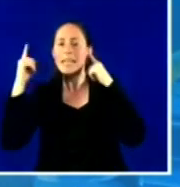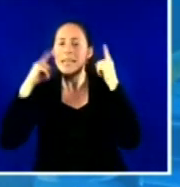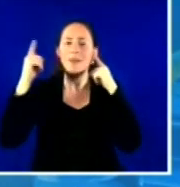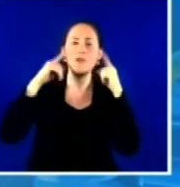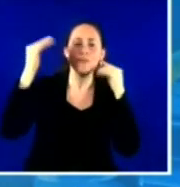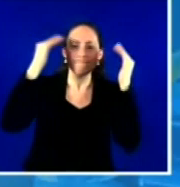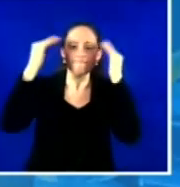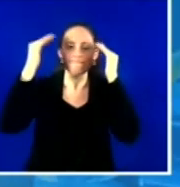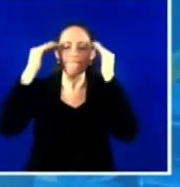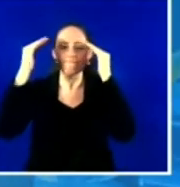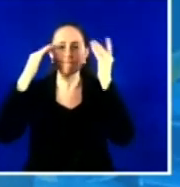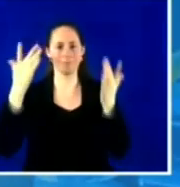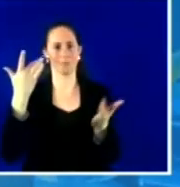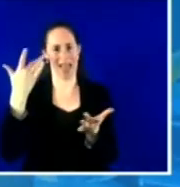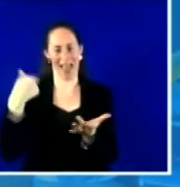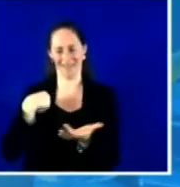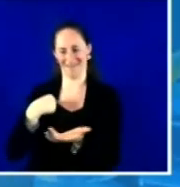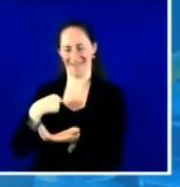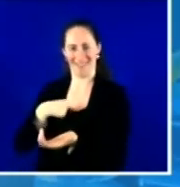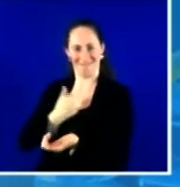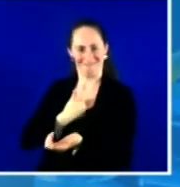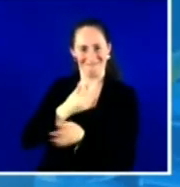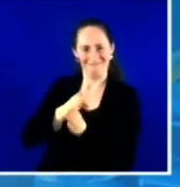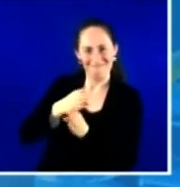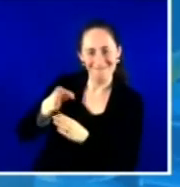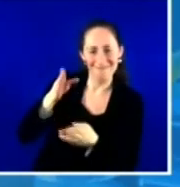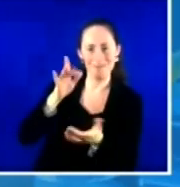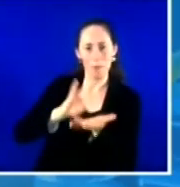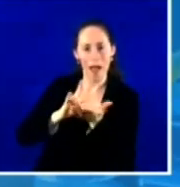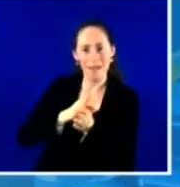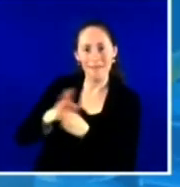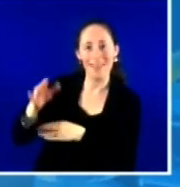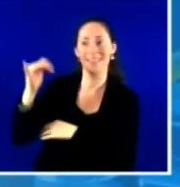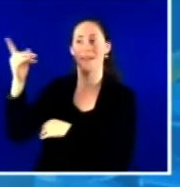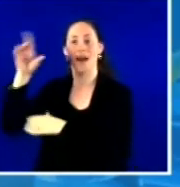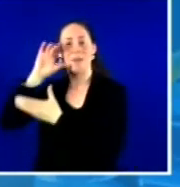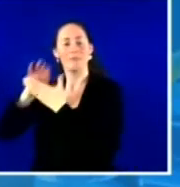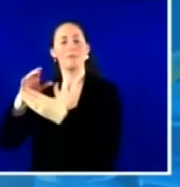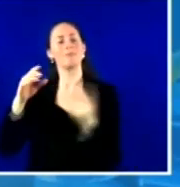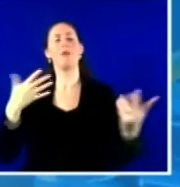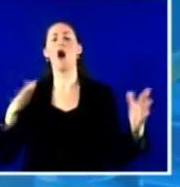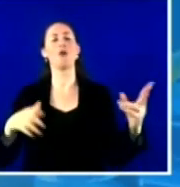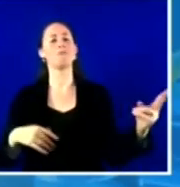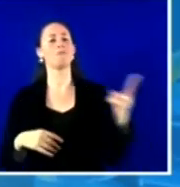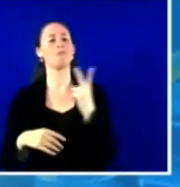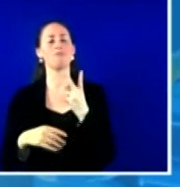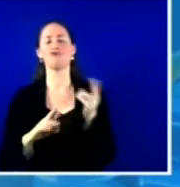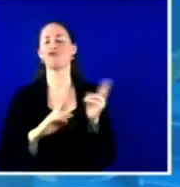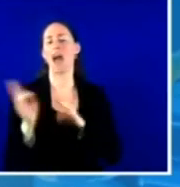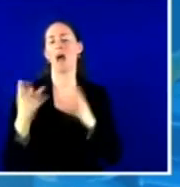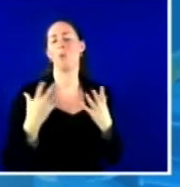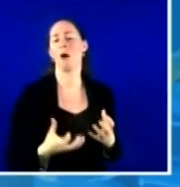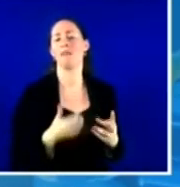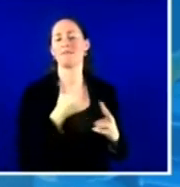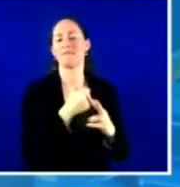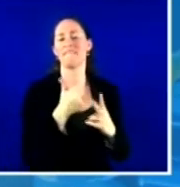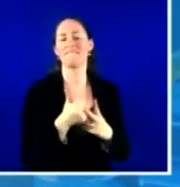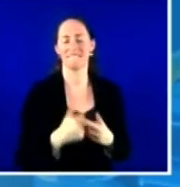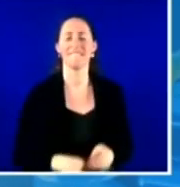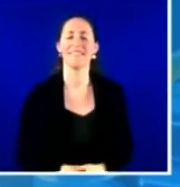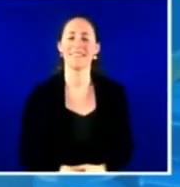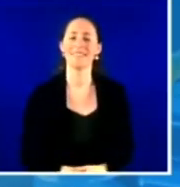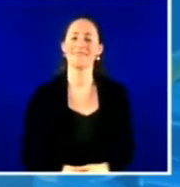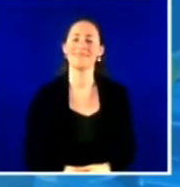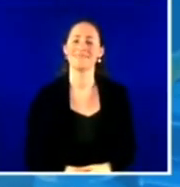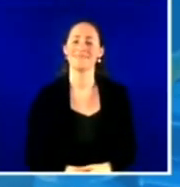tell you, they came to me, you know, they, it actually started, um, well, I say it started with a conversation even before the vaccine was available